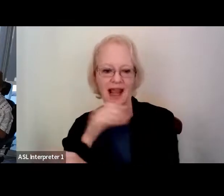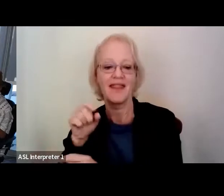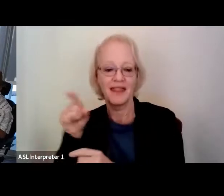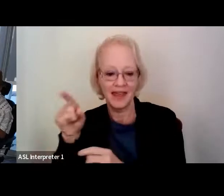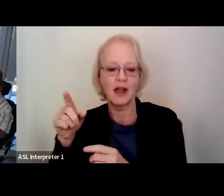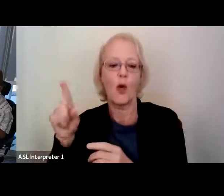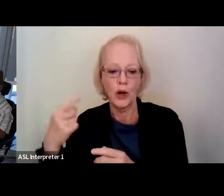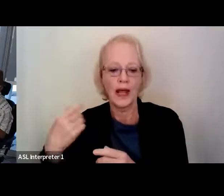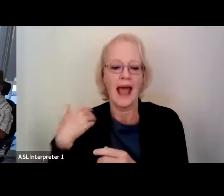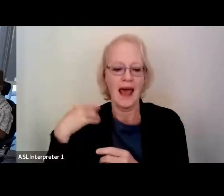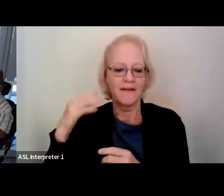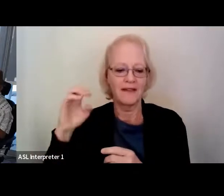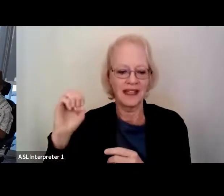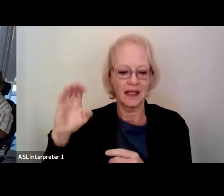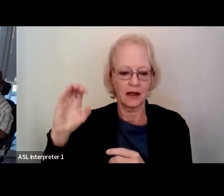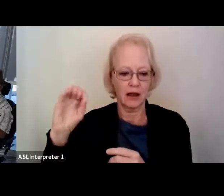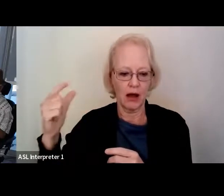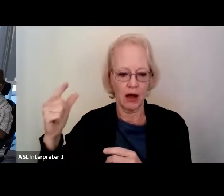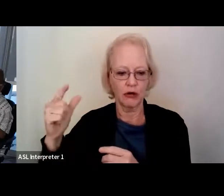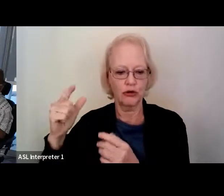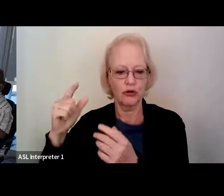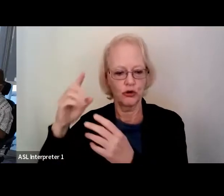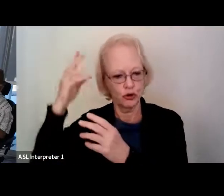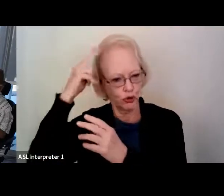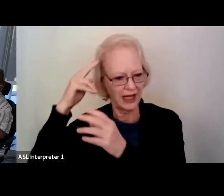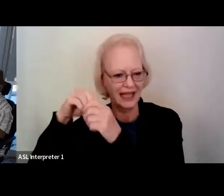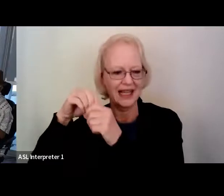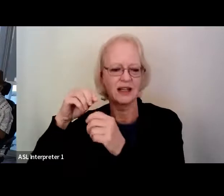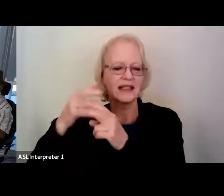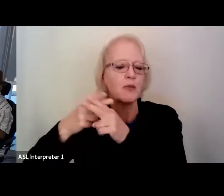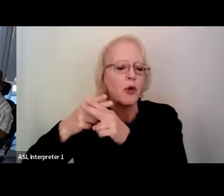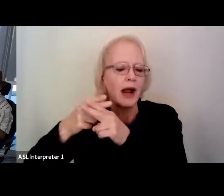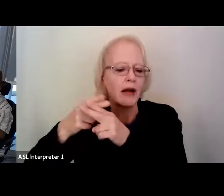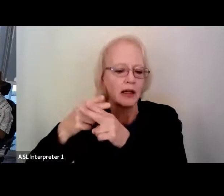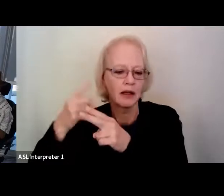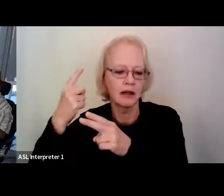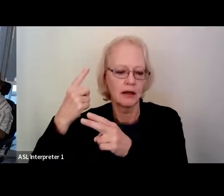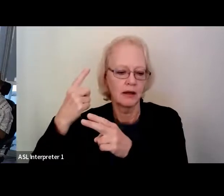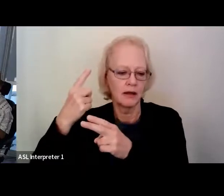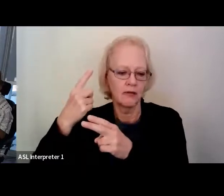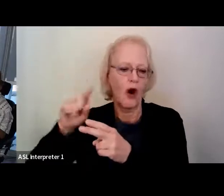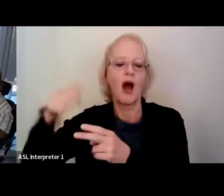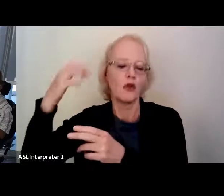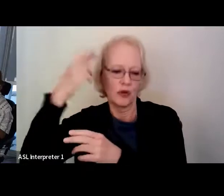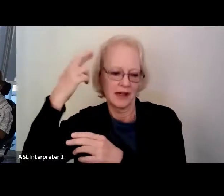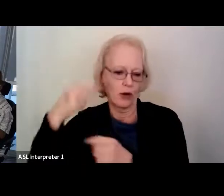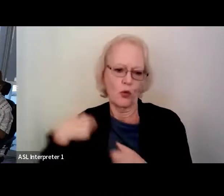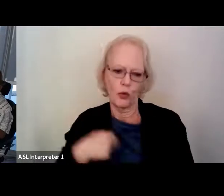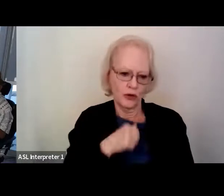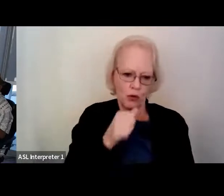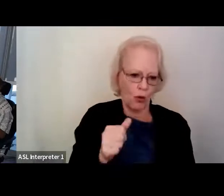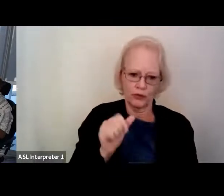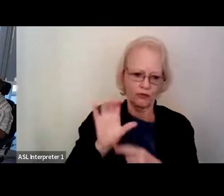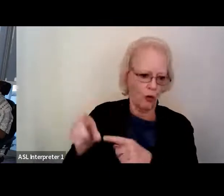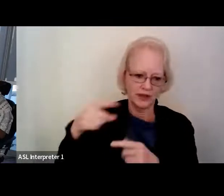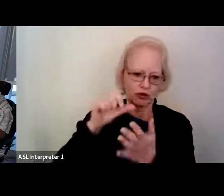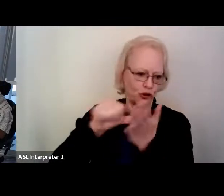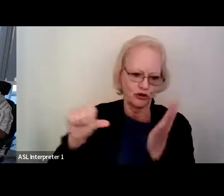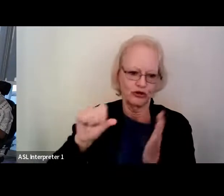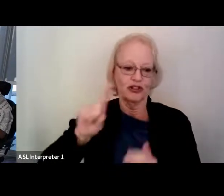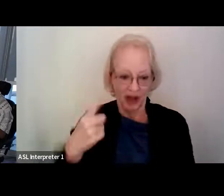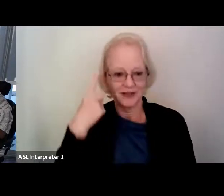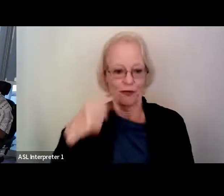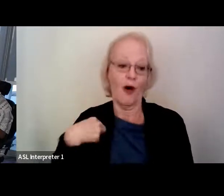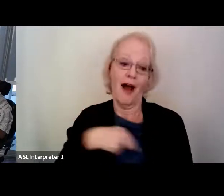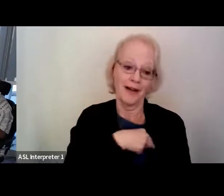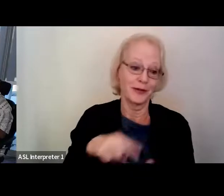in temporarily in the hospital for other reasons. You know, we're not just, you know, having them have surgery just for us to get some data and like learn